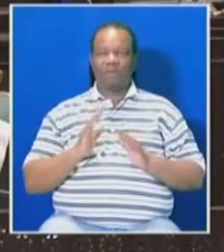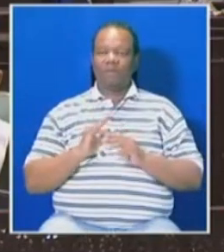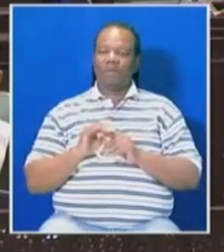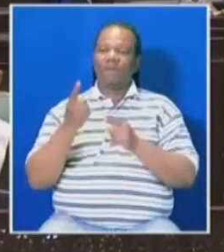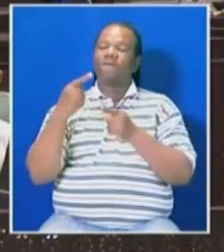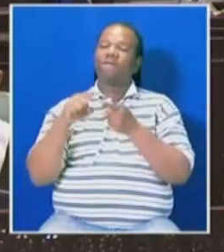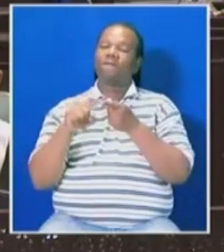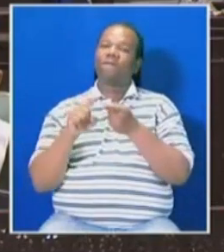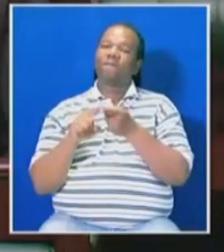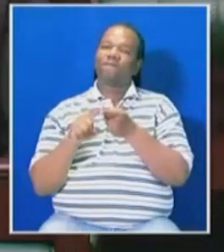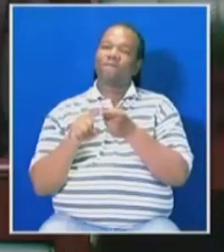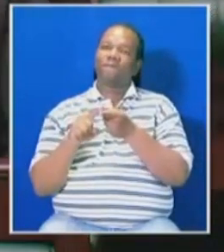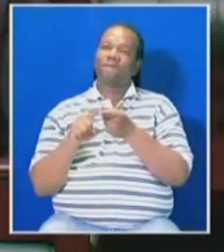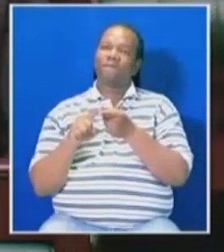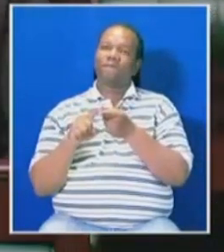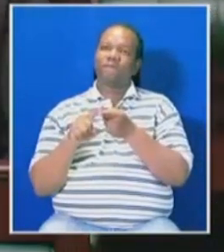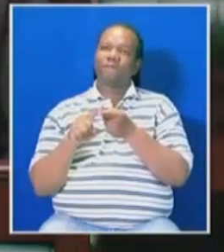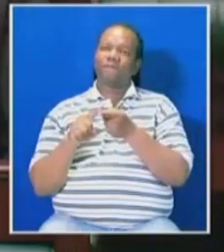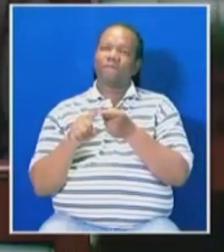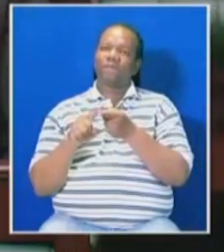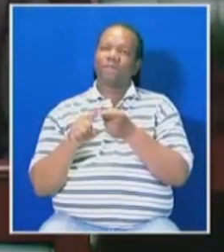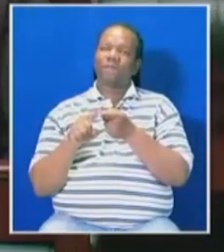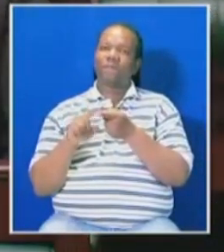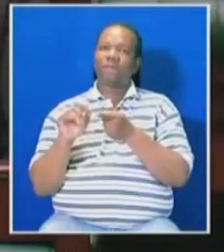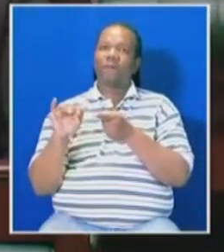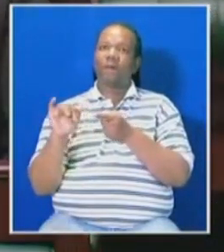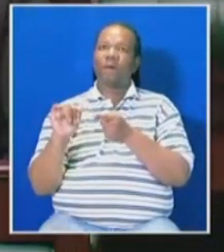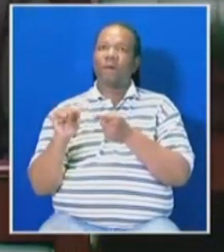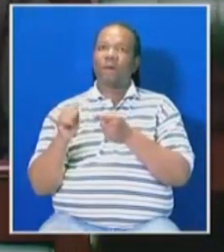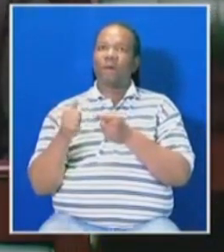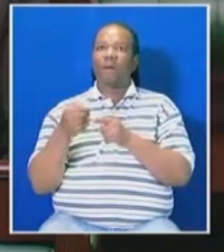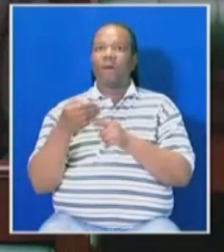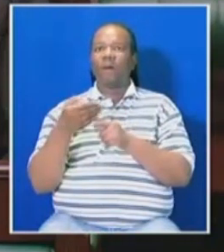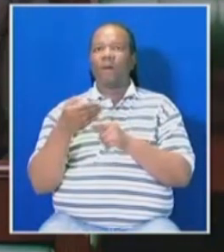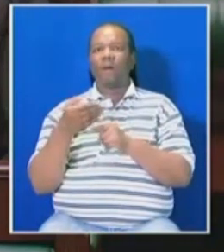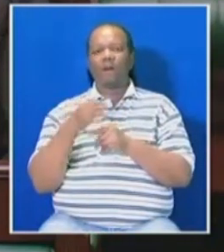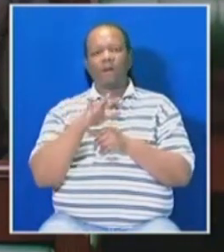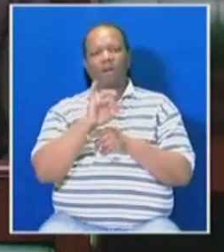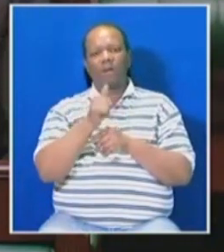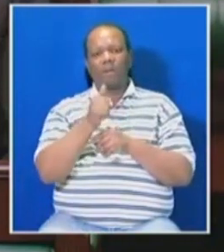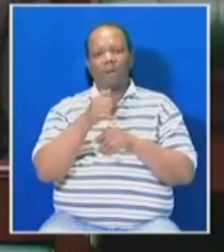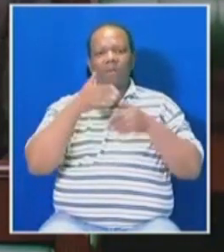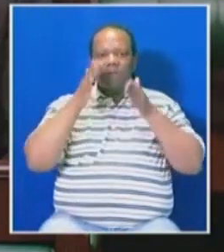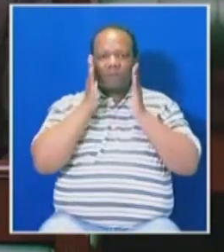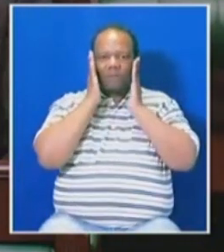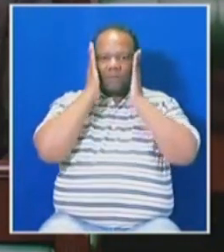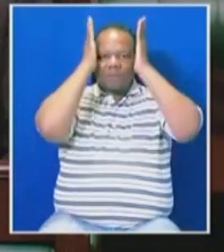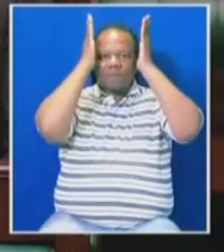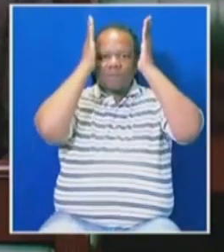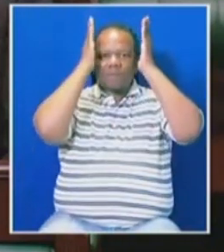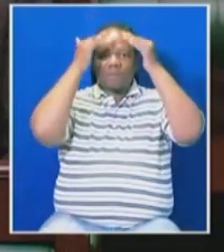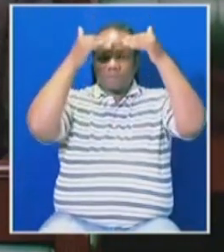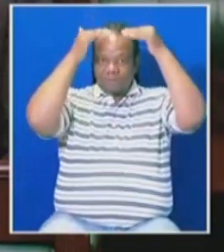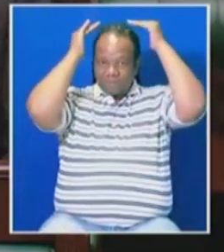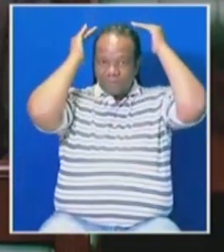point of order, Chairperson, when the Honorable member there with the German cat was standing up. He was a marshal.